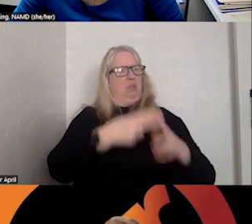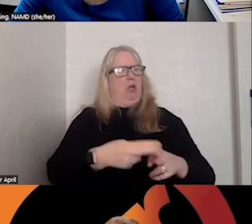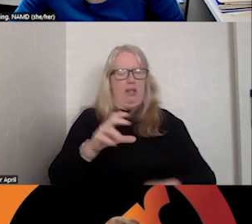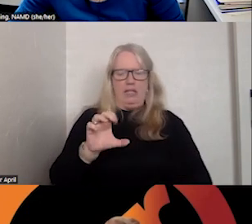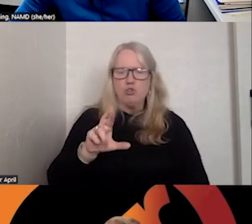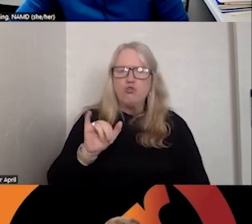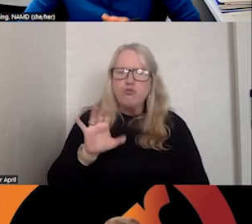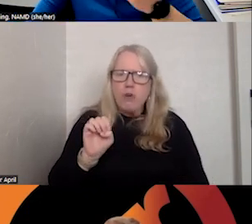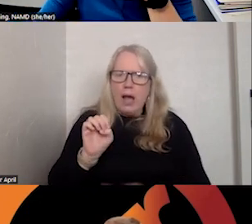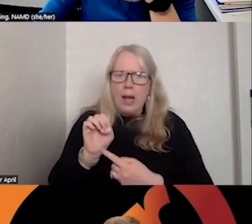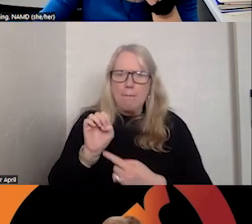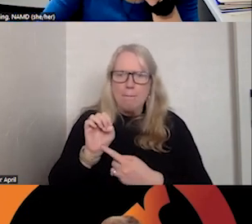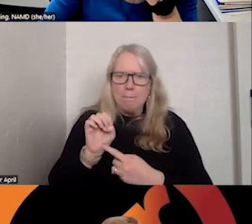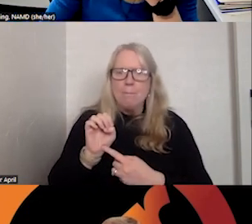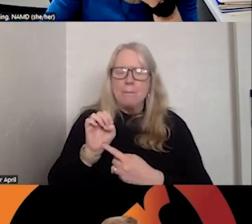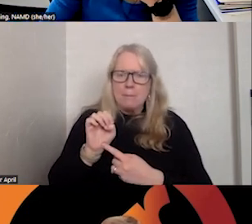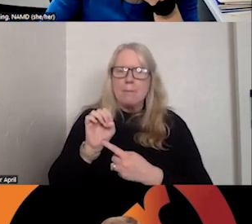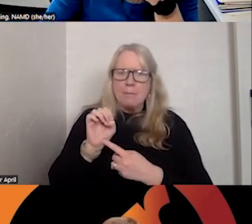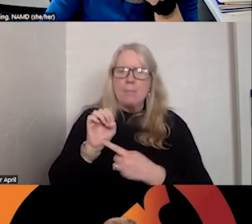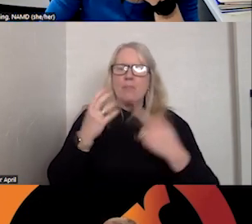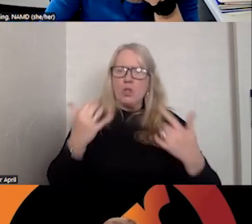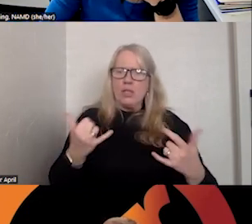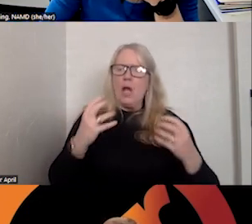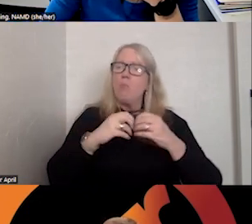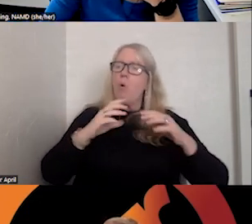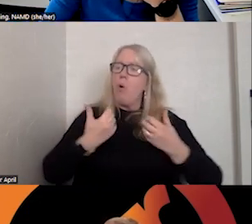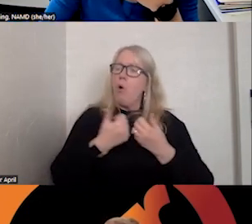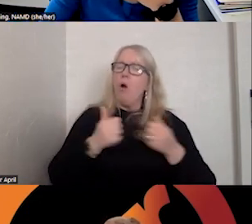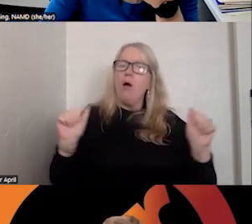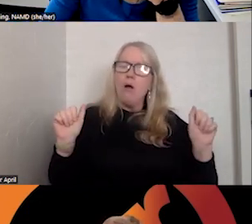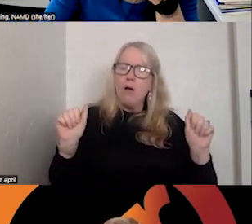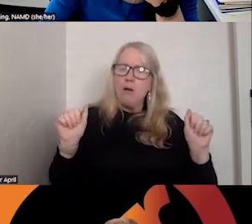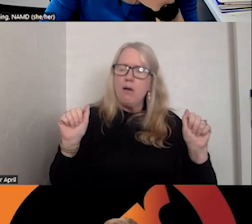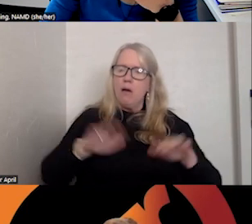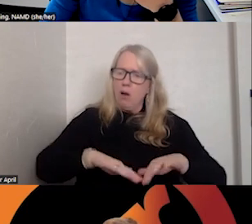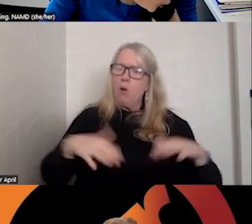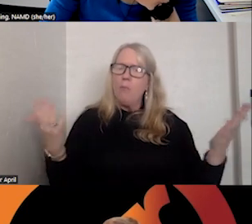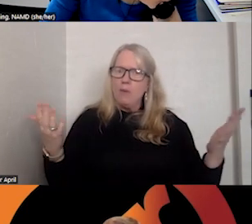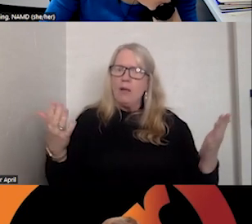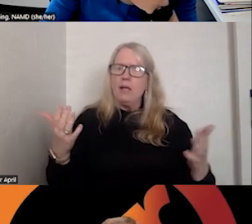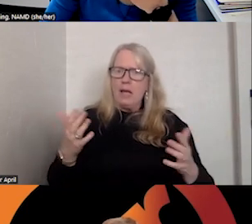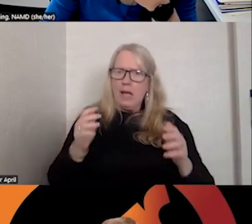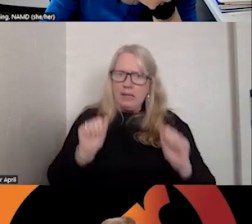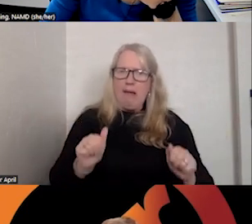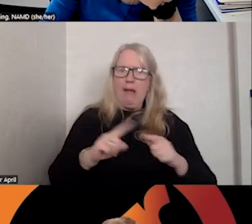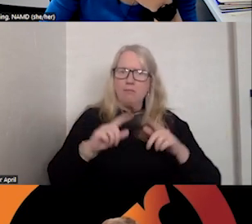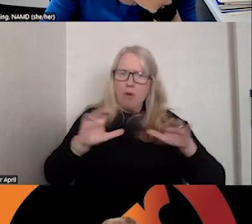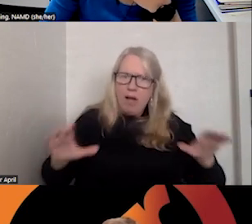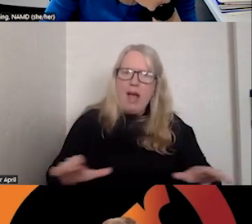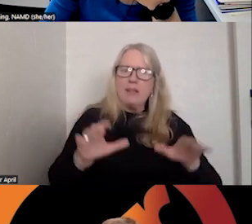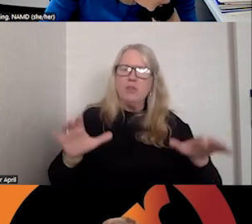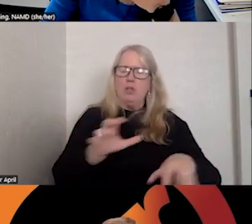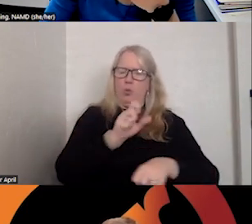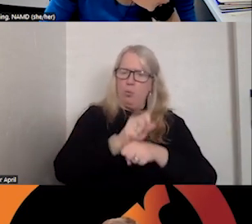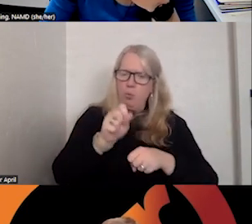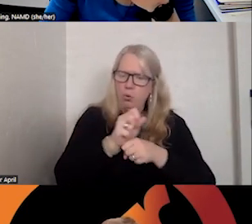so being open, being able to speak openly, and to actively work with people who